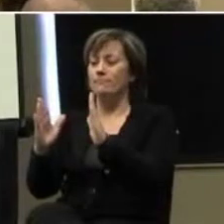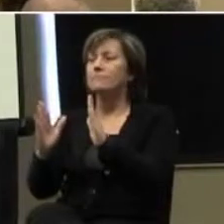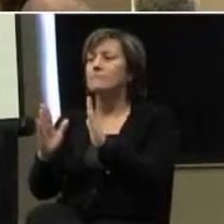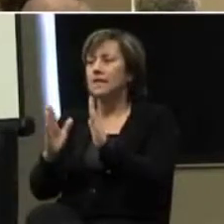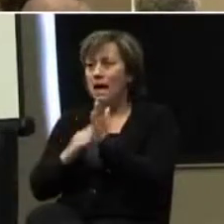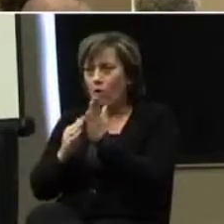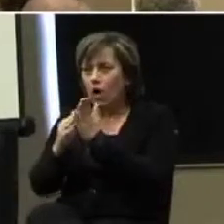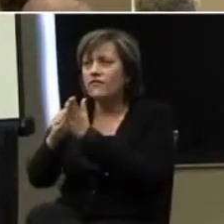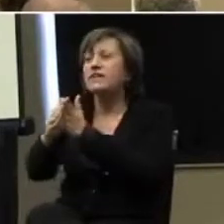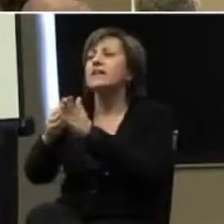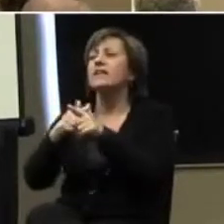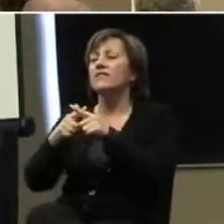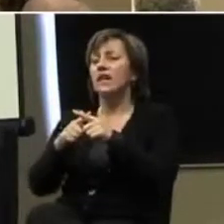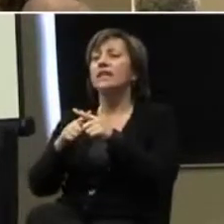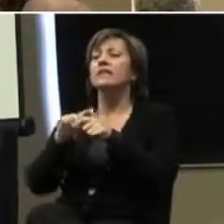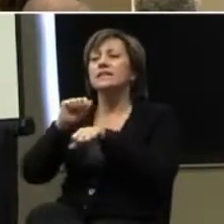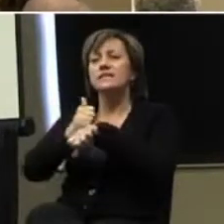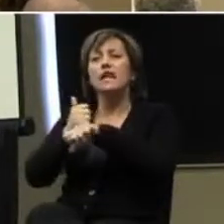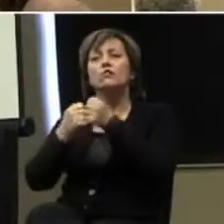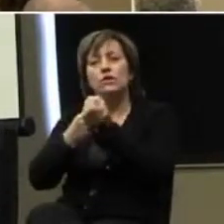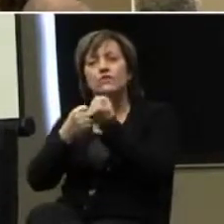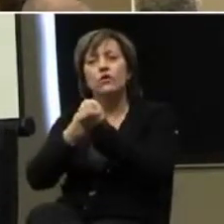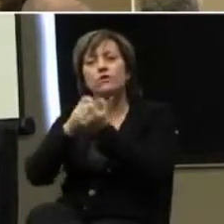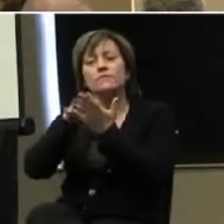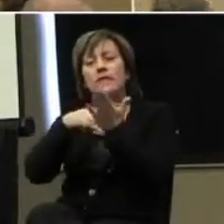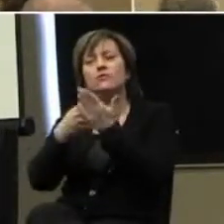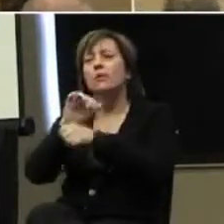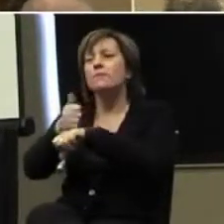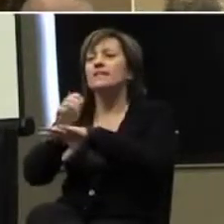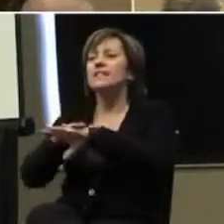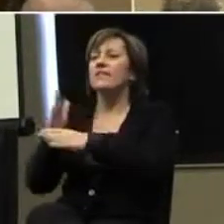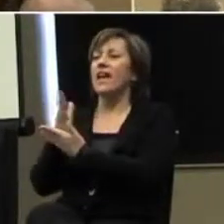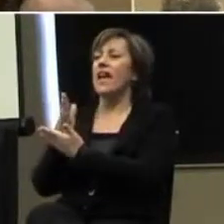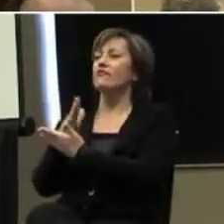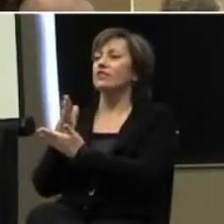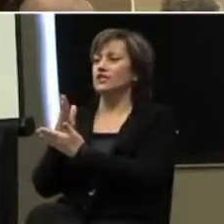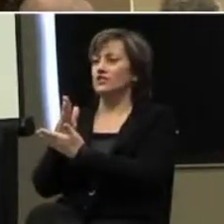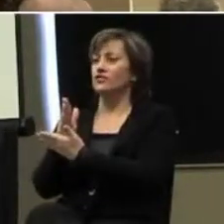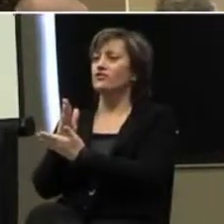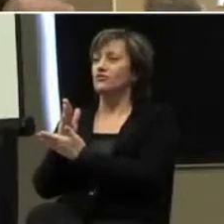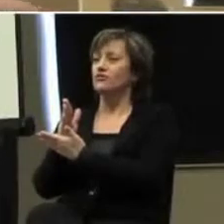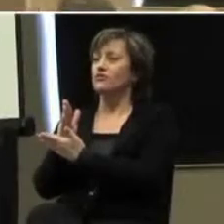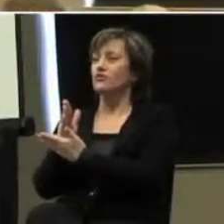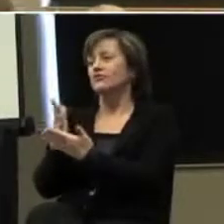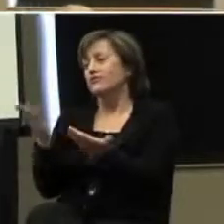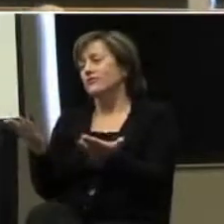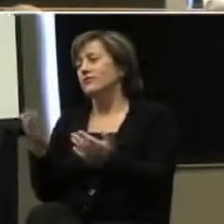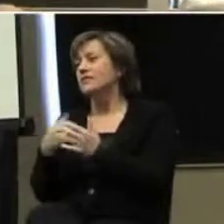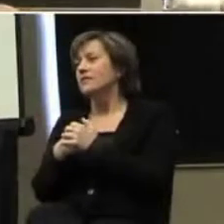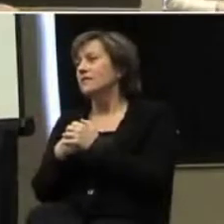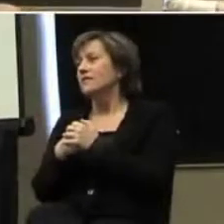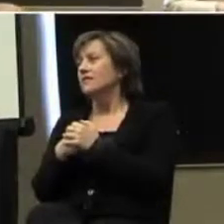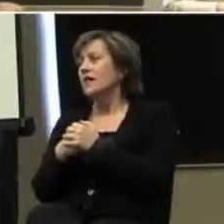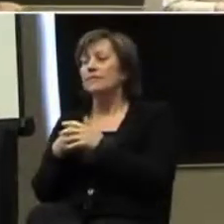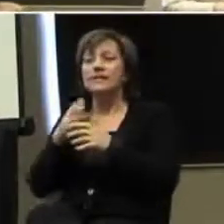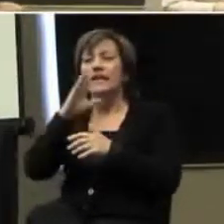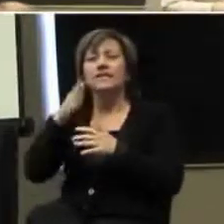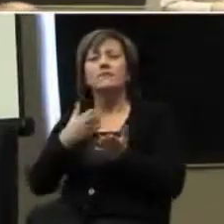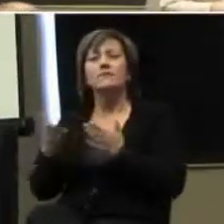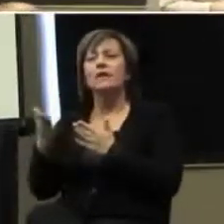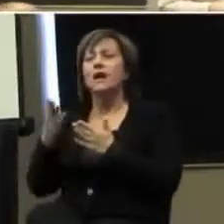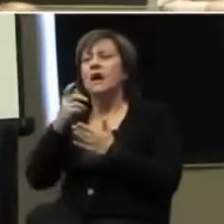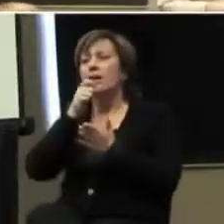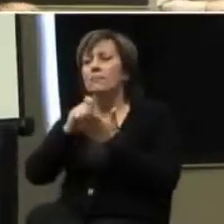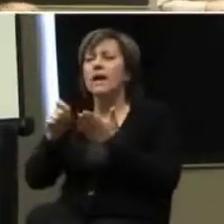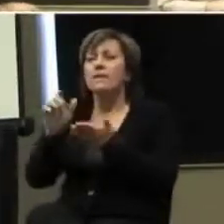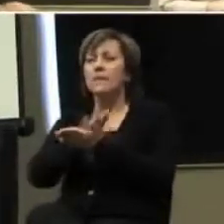set your reinforcement schedule based on the average across that. Does that make sense? For something like that, you know, I never carry a pen and pencil and do